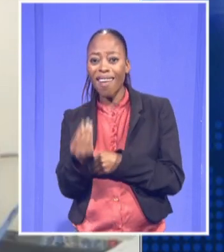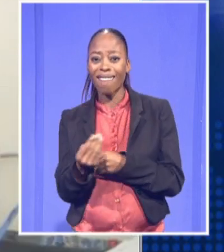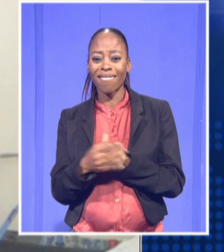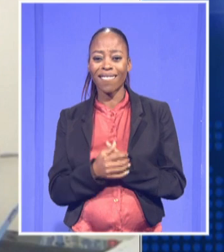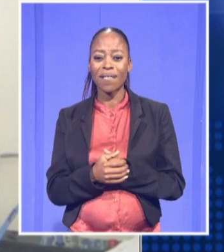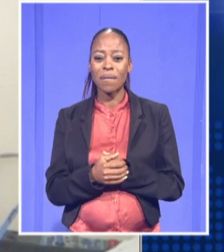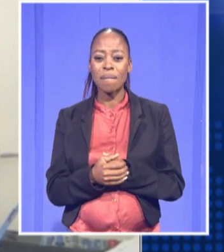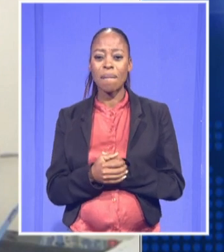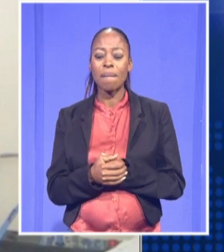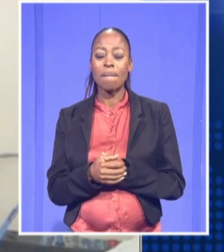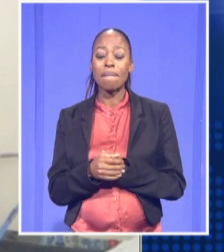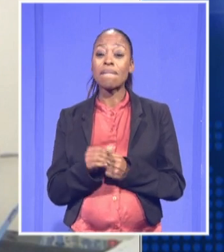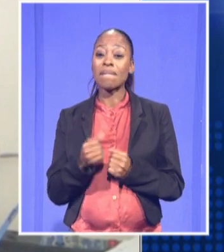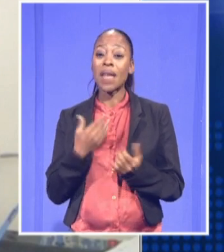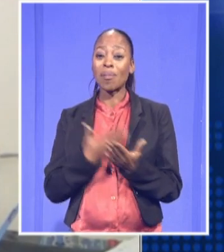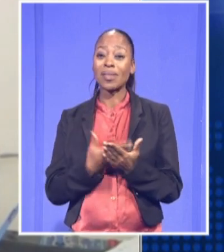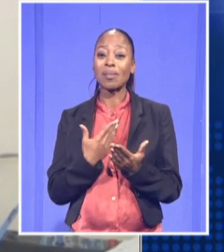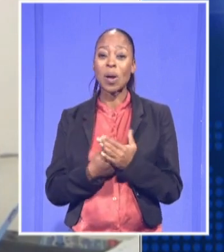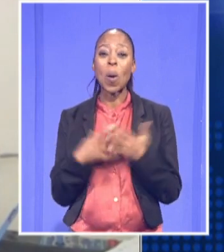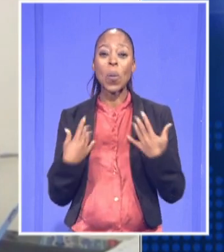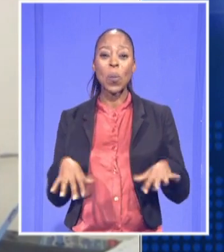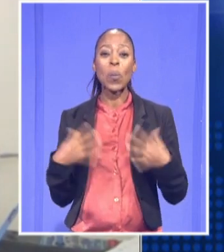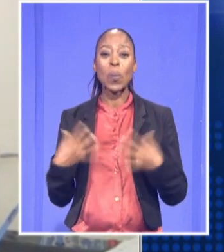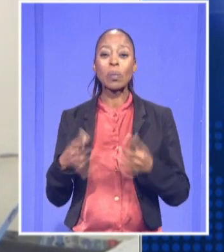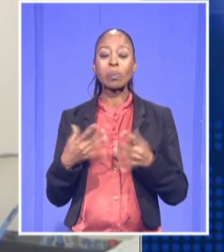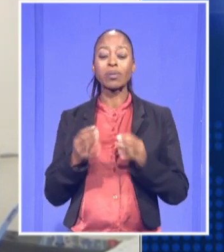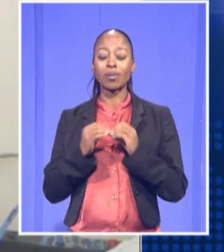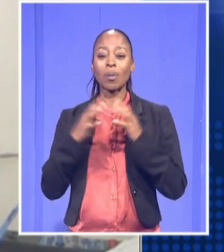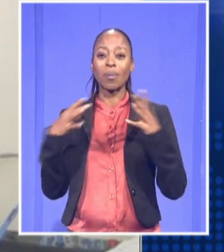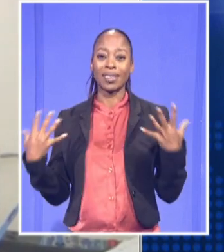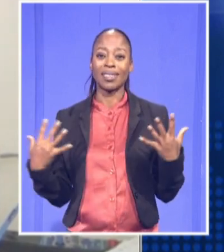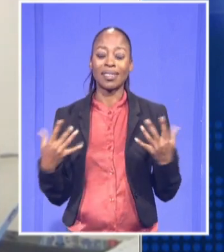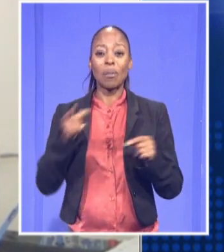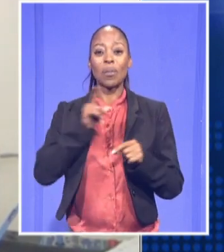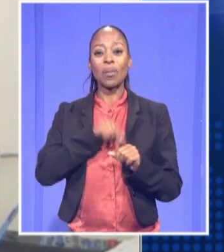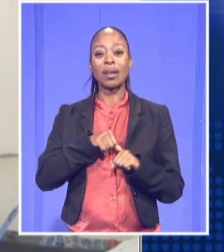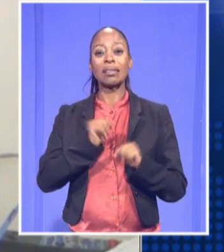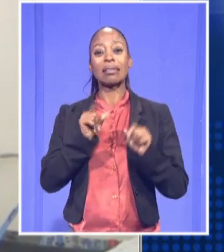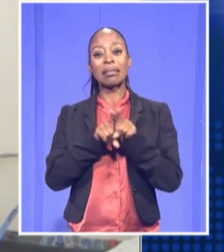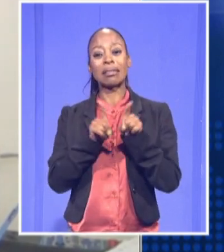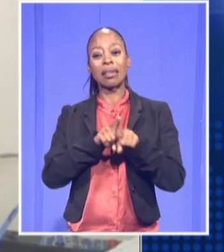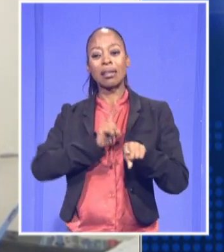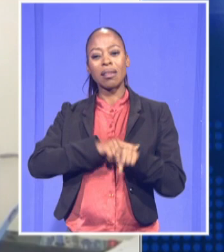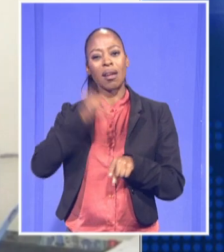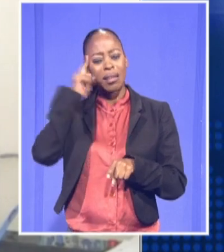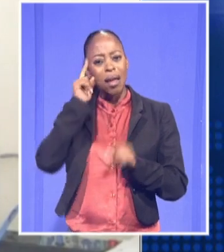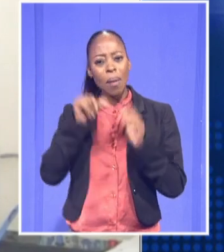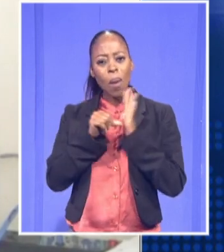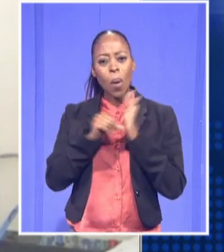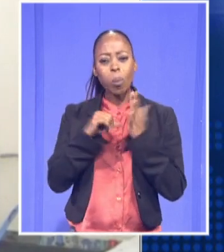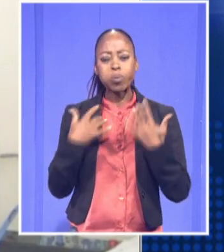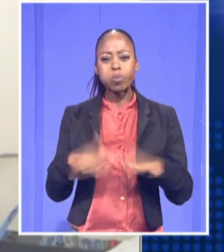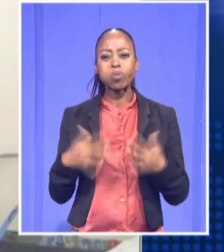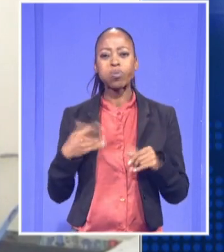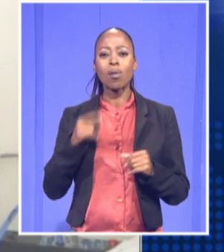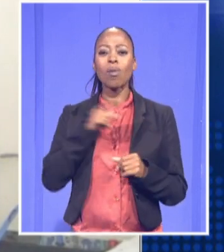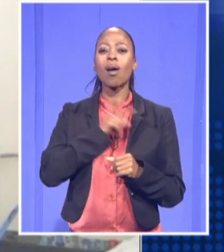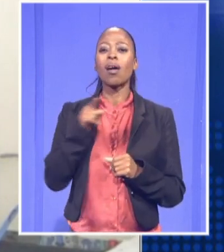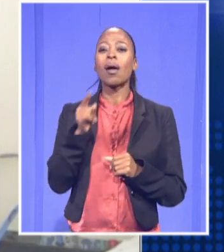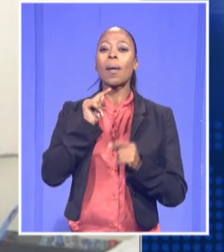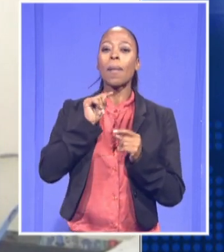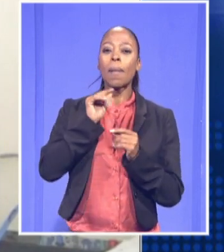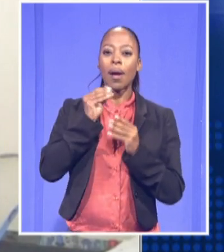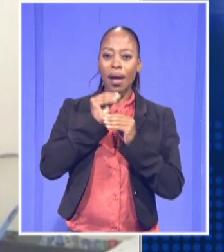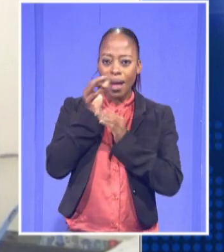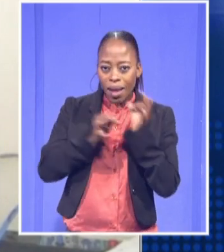possibilities are quite immense. At the same time, I think it's important to make this particular point.